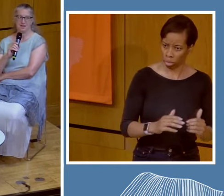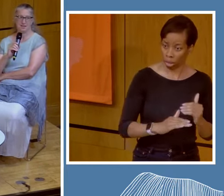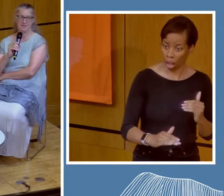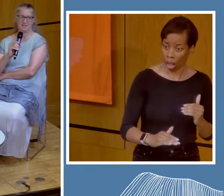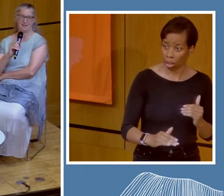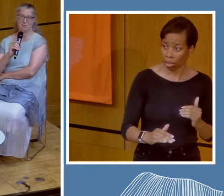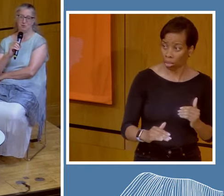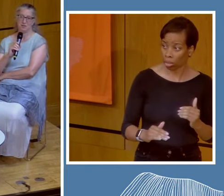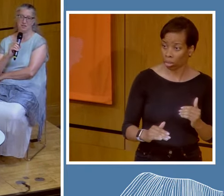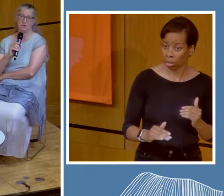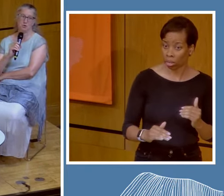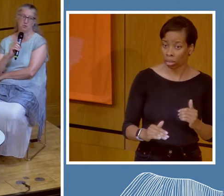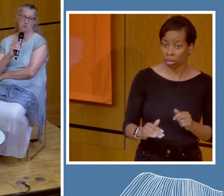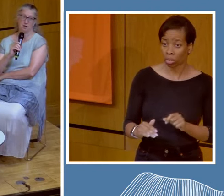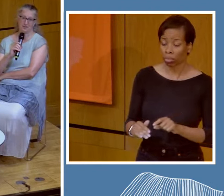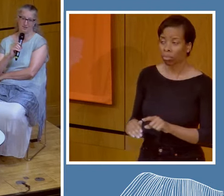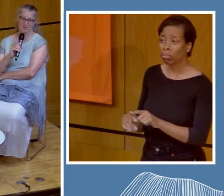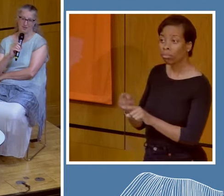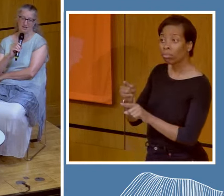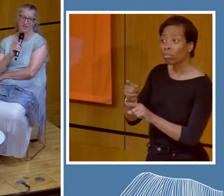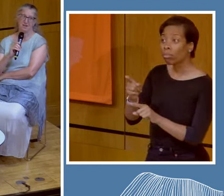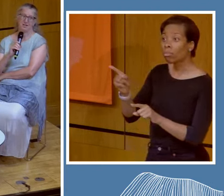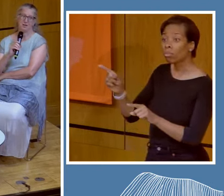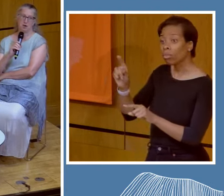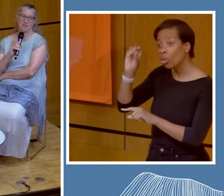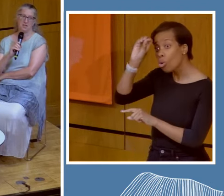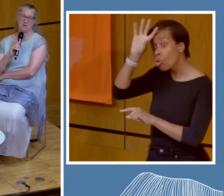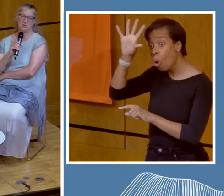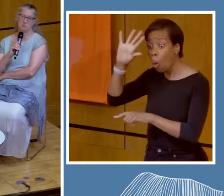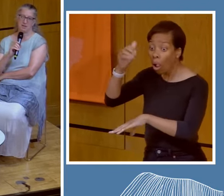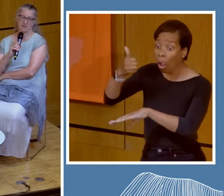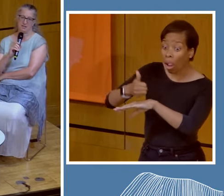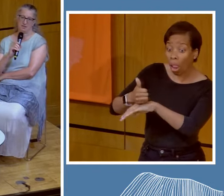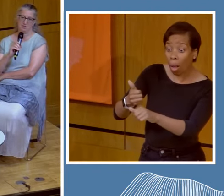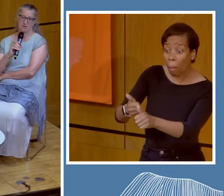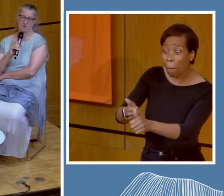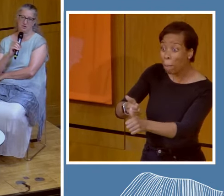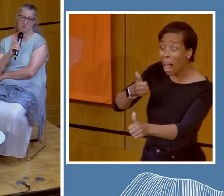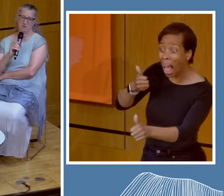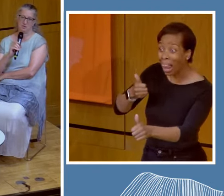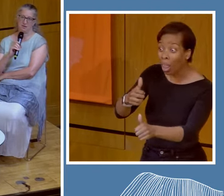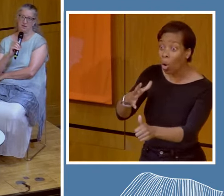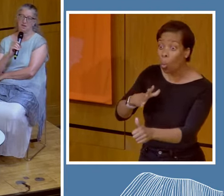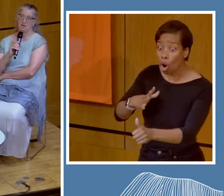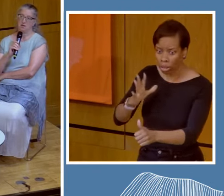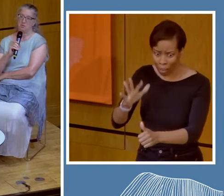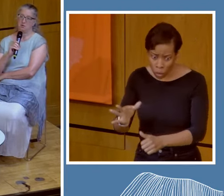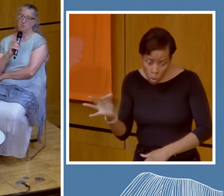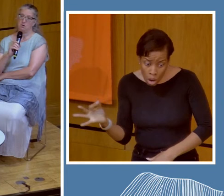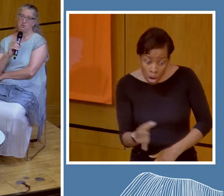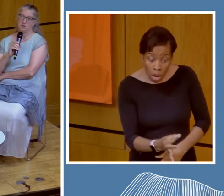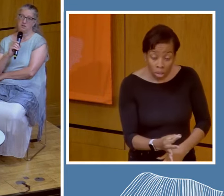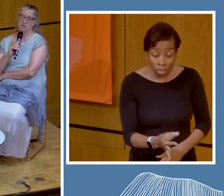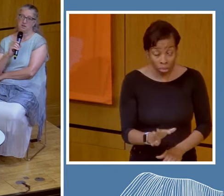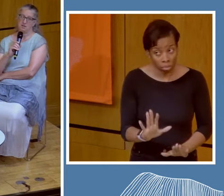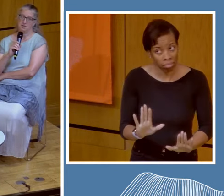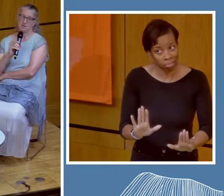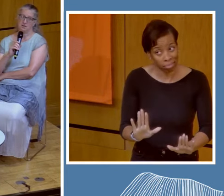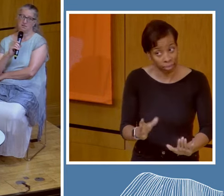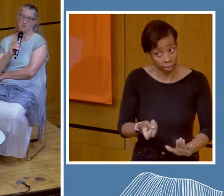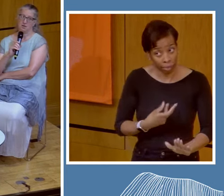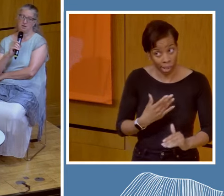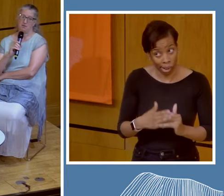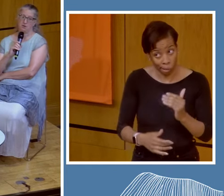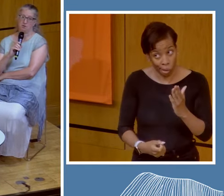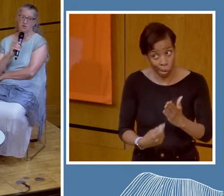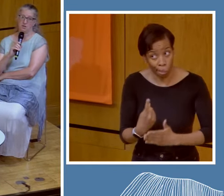shaking his head, because it's not respected. So it's not a panacea, it's not solving things. In one recent case,